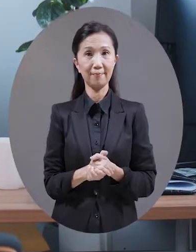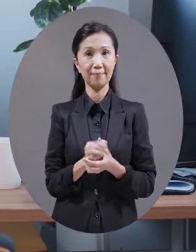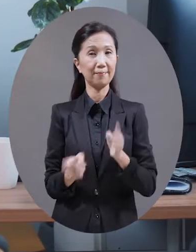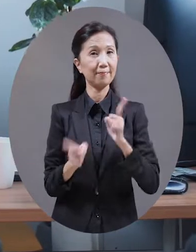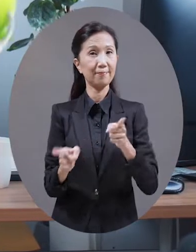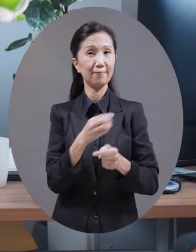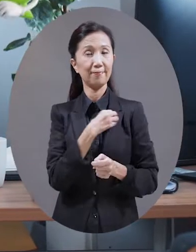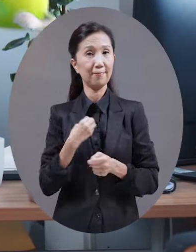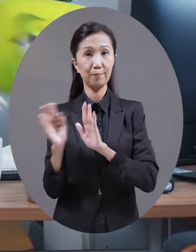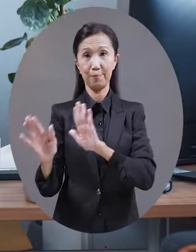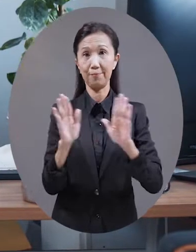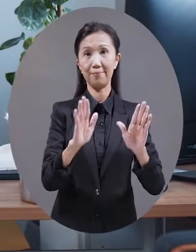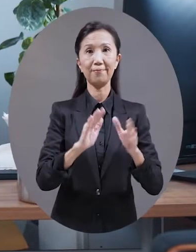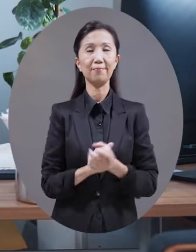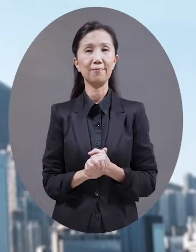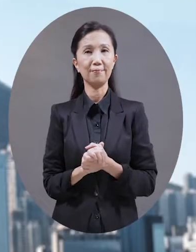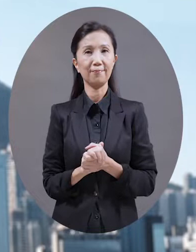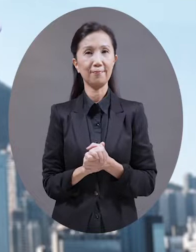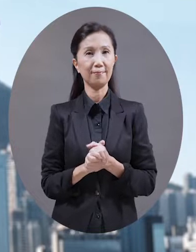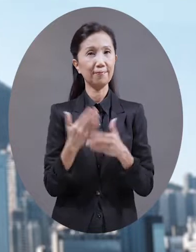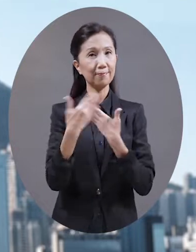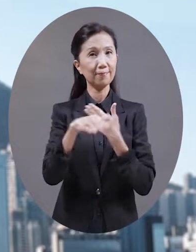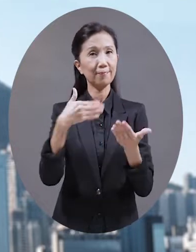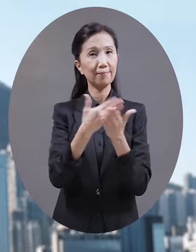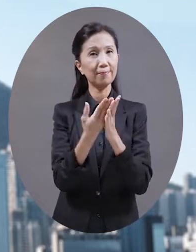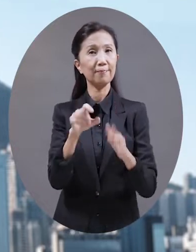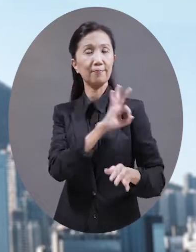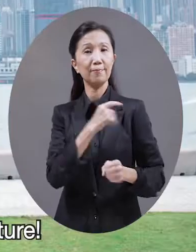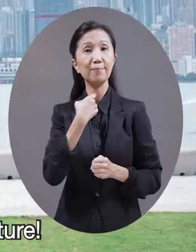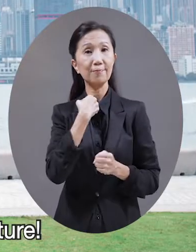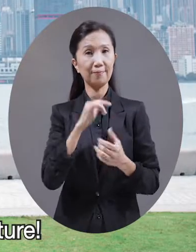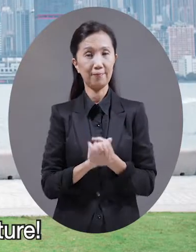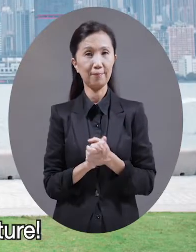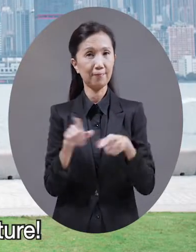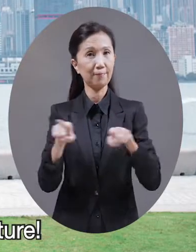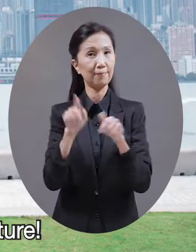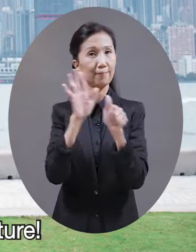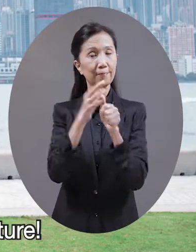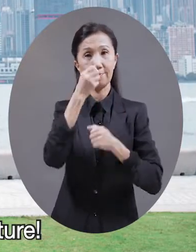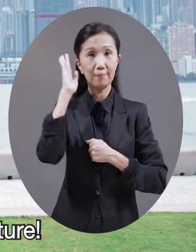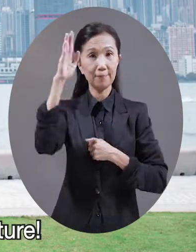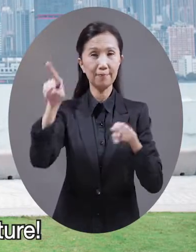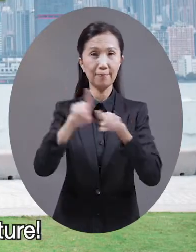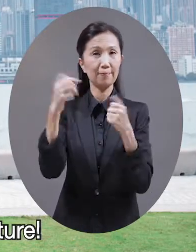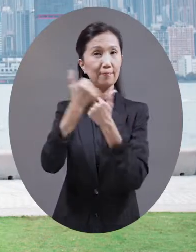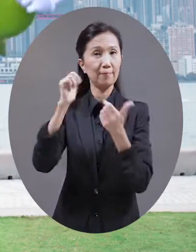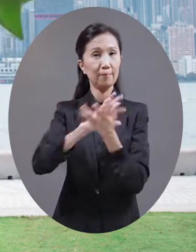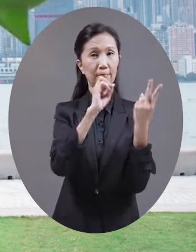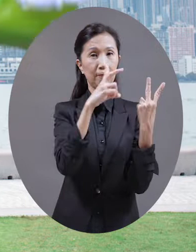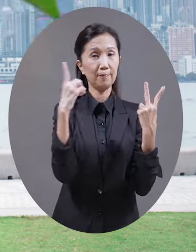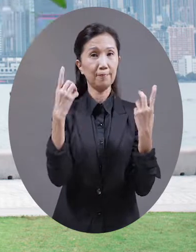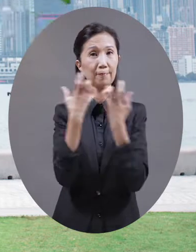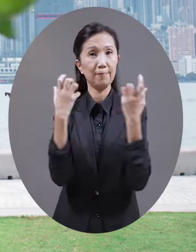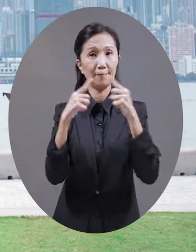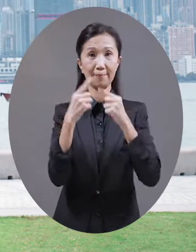Or more health services. And other society needs. We can work together to help plan Hong Kong's future. Let's